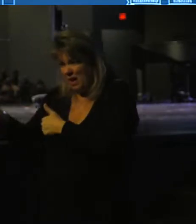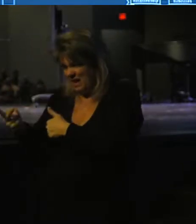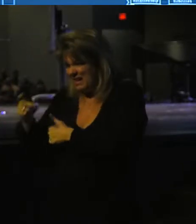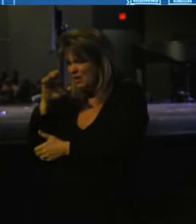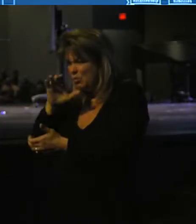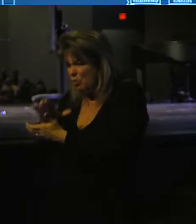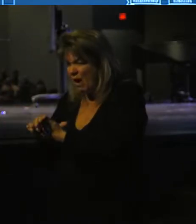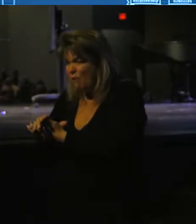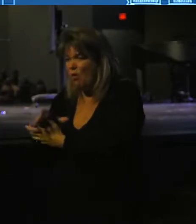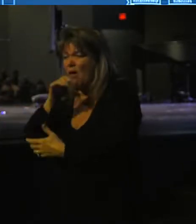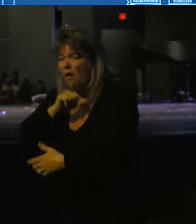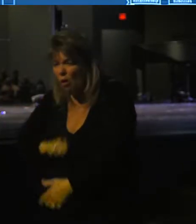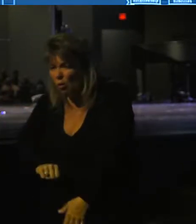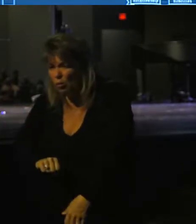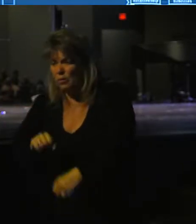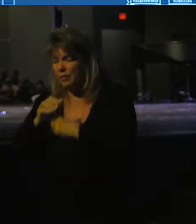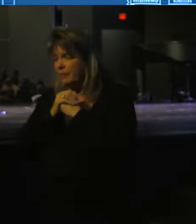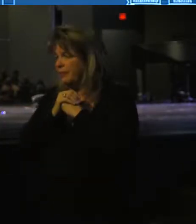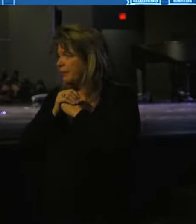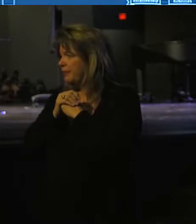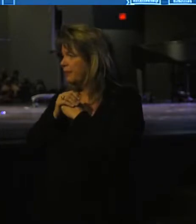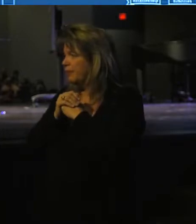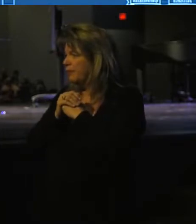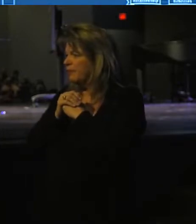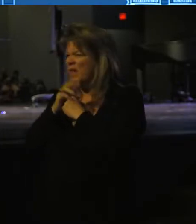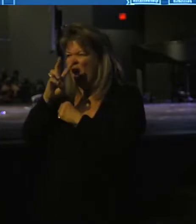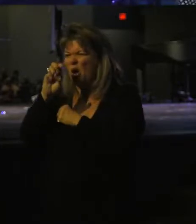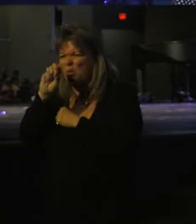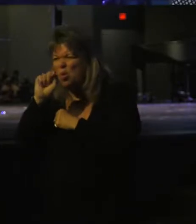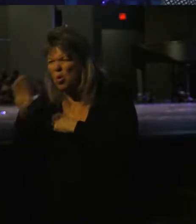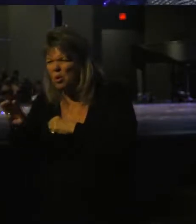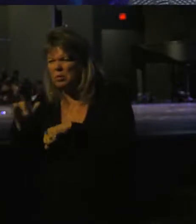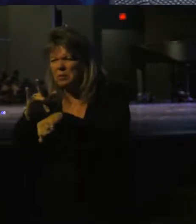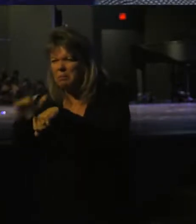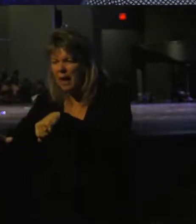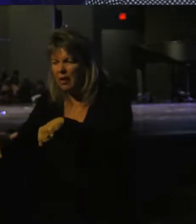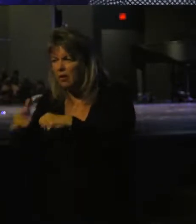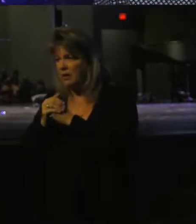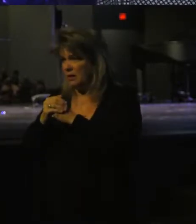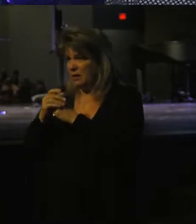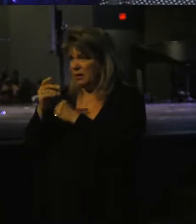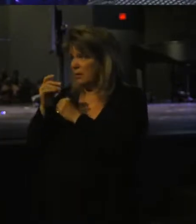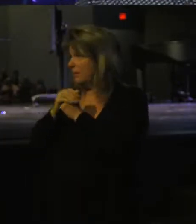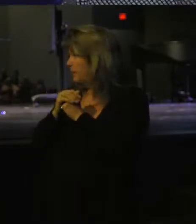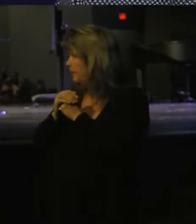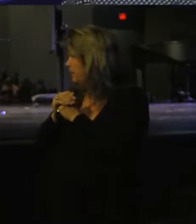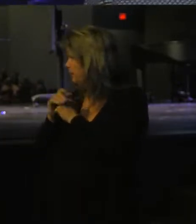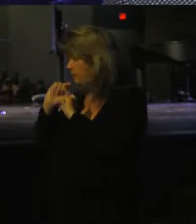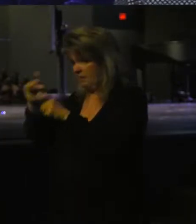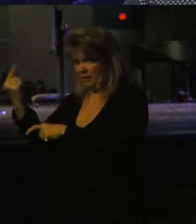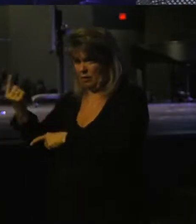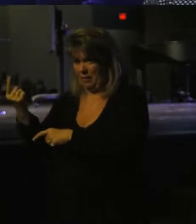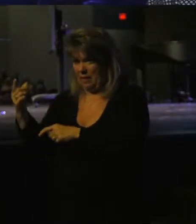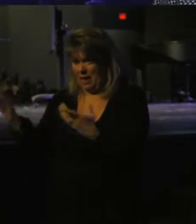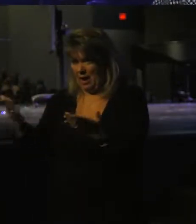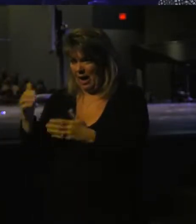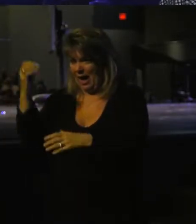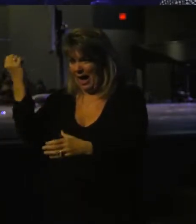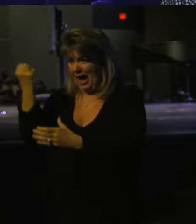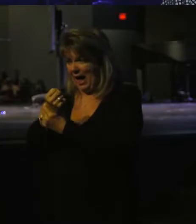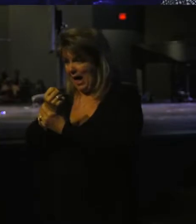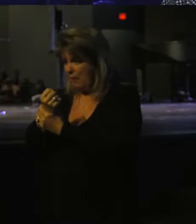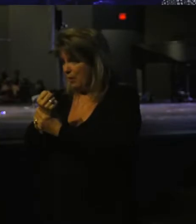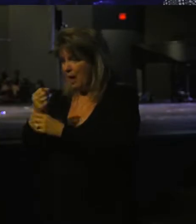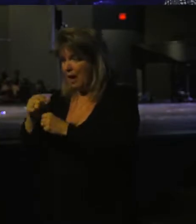wife were of old age. Her womb was barren. See, let me give you something here. Abraham